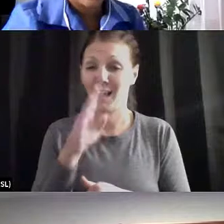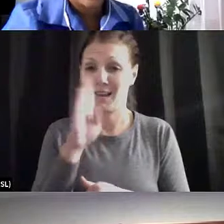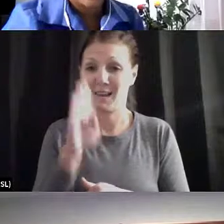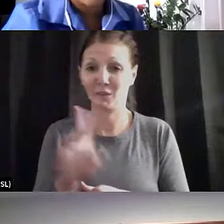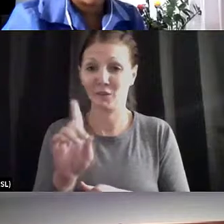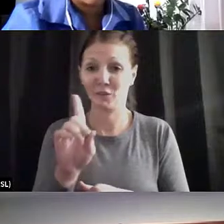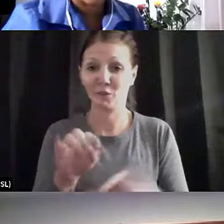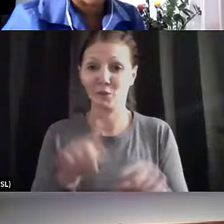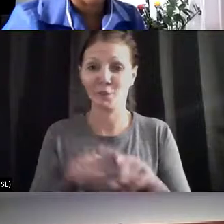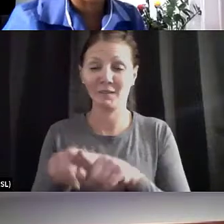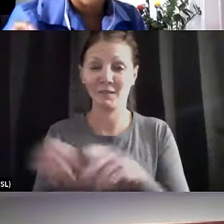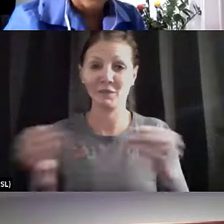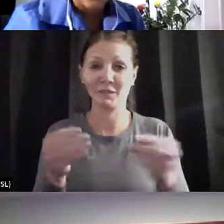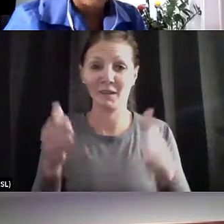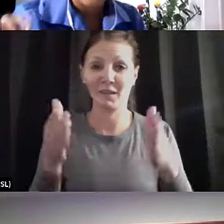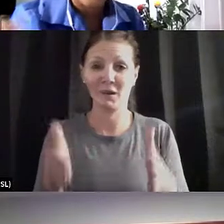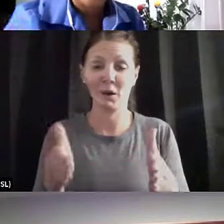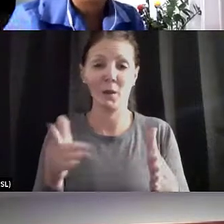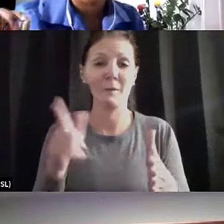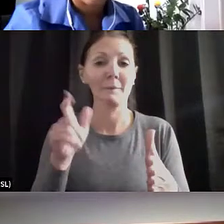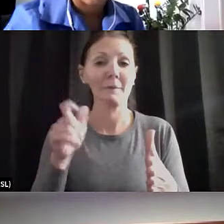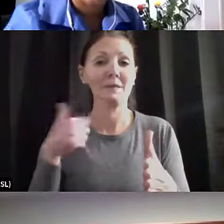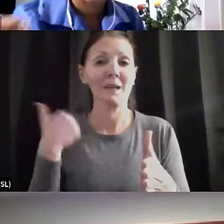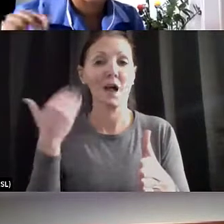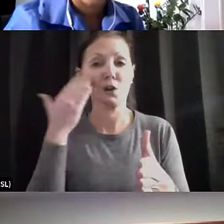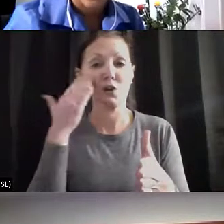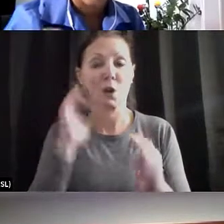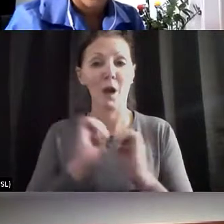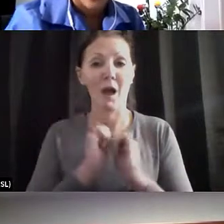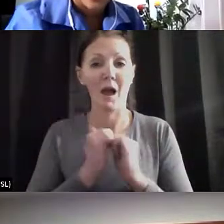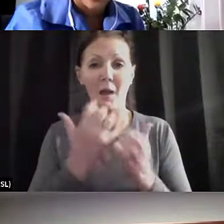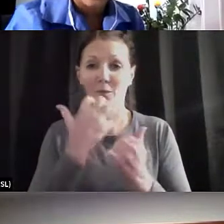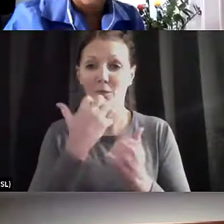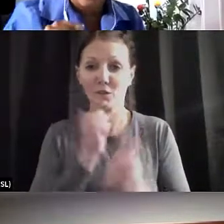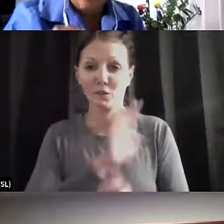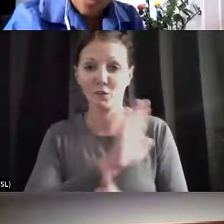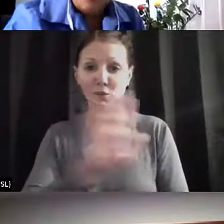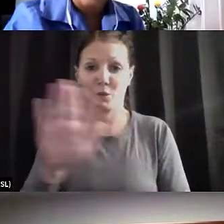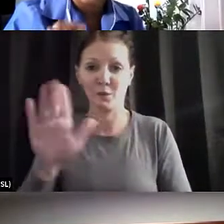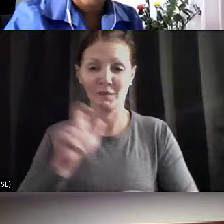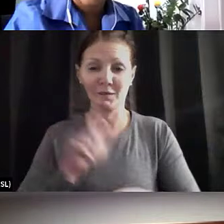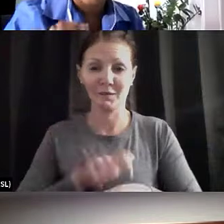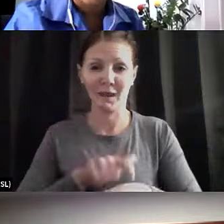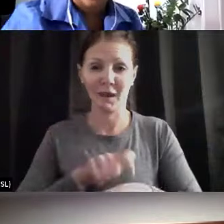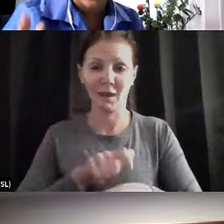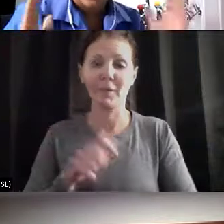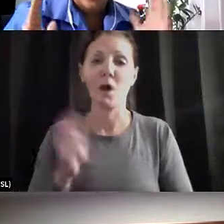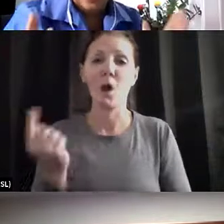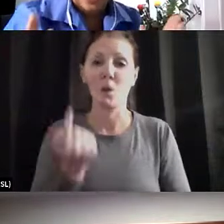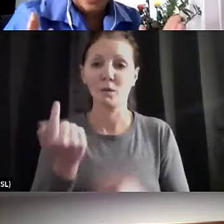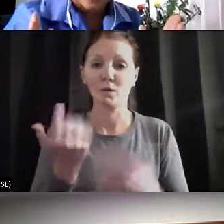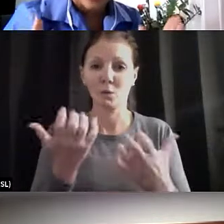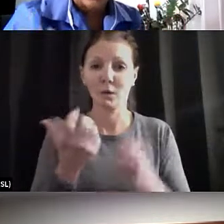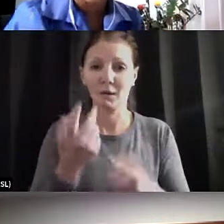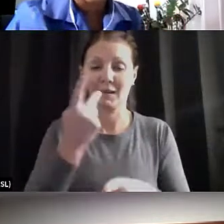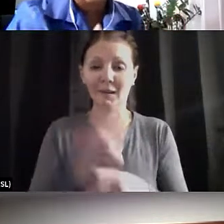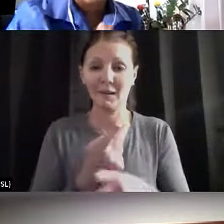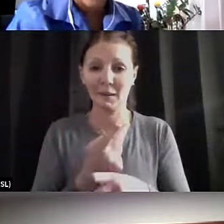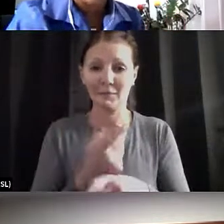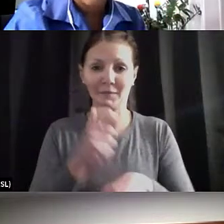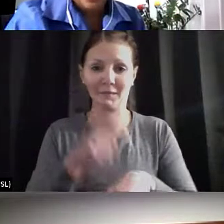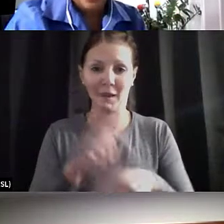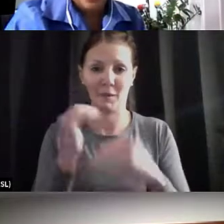facilitator, because I know how precious your time is. I always want to keep within the time.